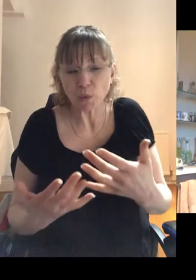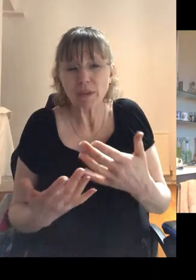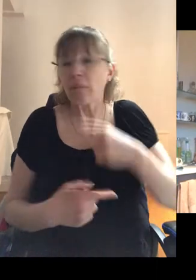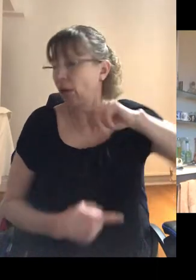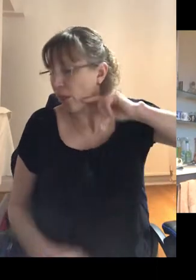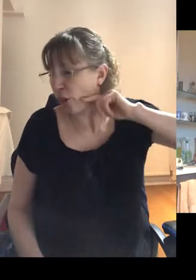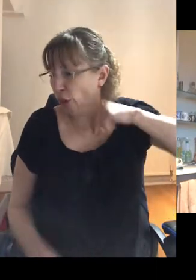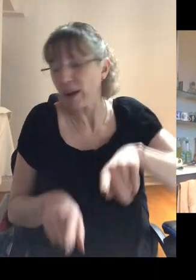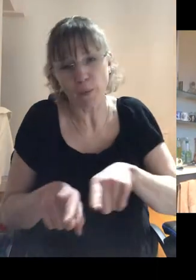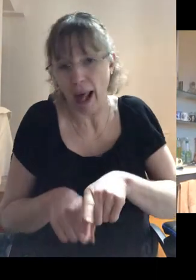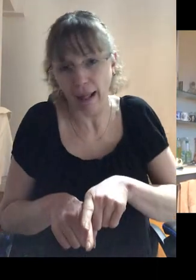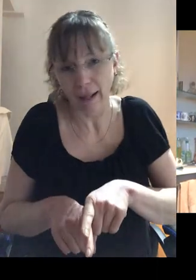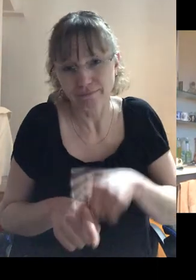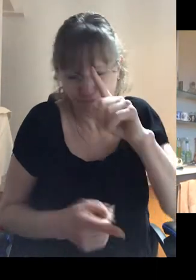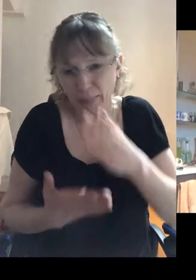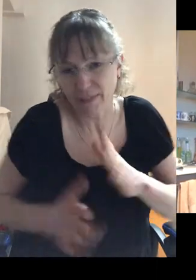it, I was in denial as well.